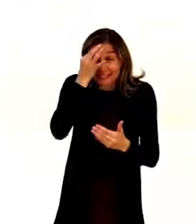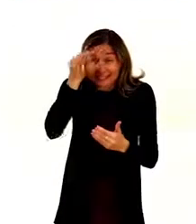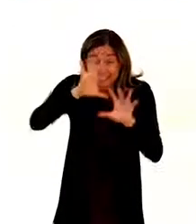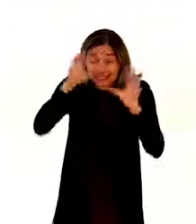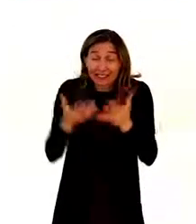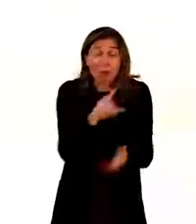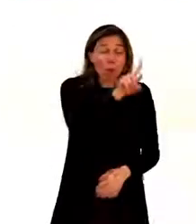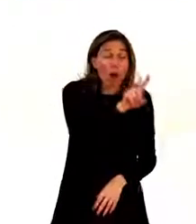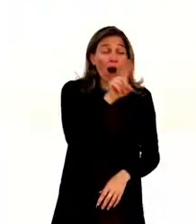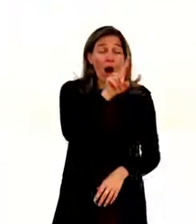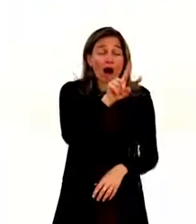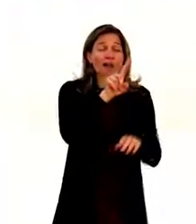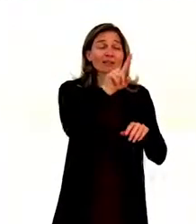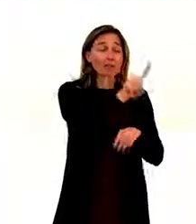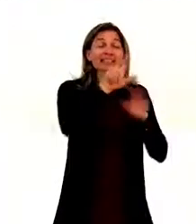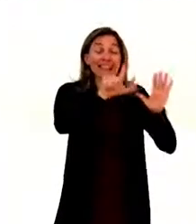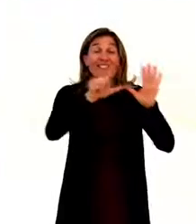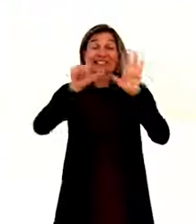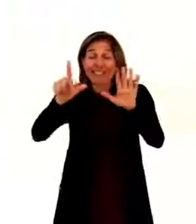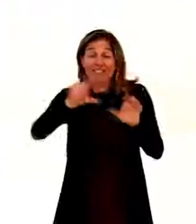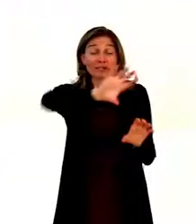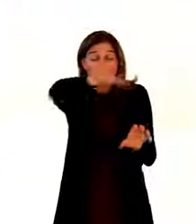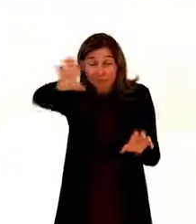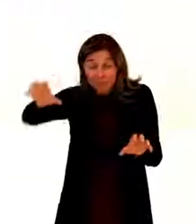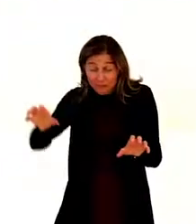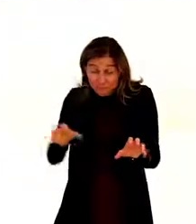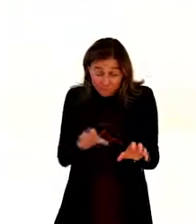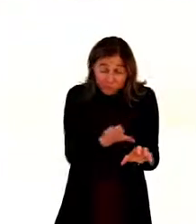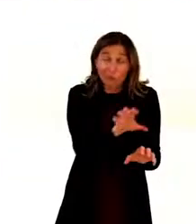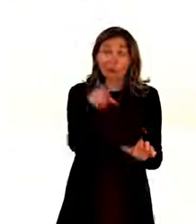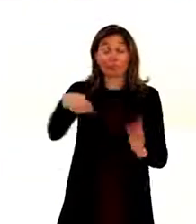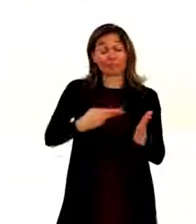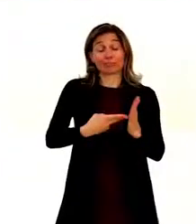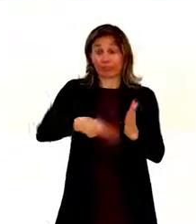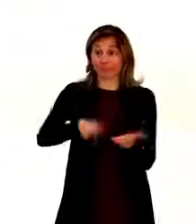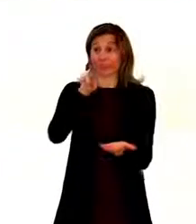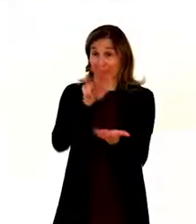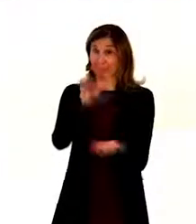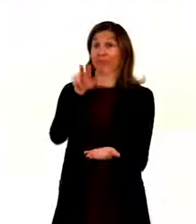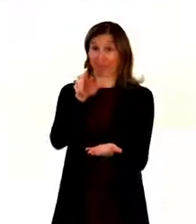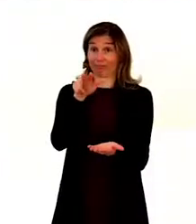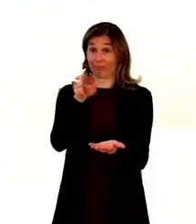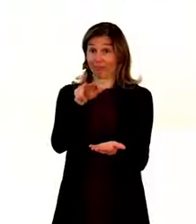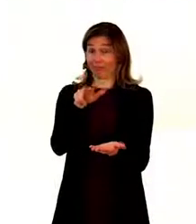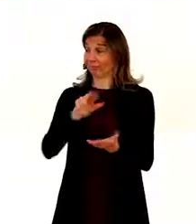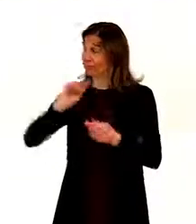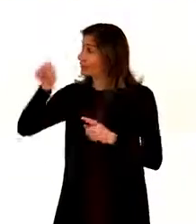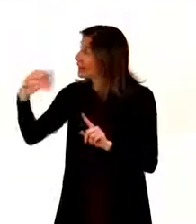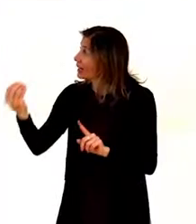177 state parties to the convention on the rights of persons with disabilities at this moment. Next slide, please.